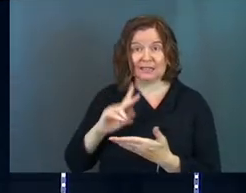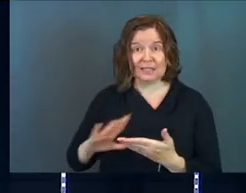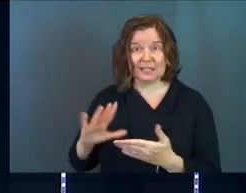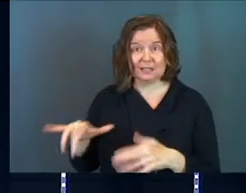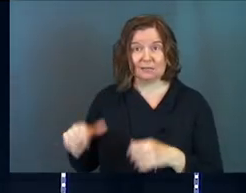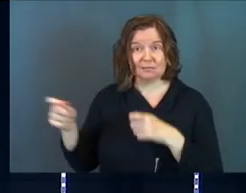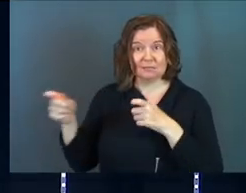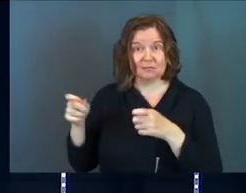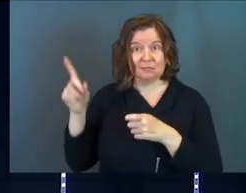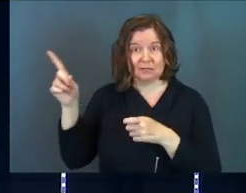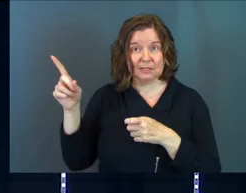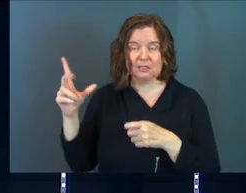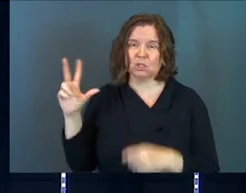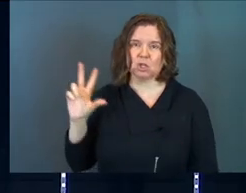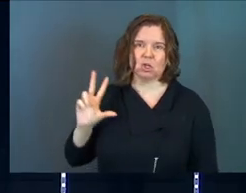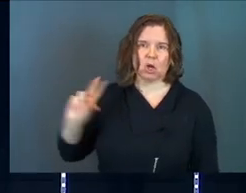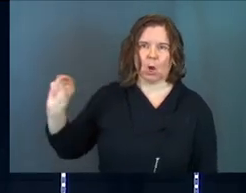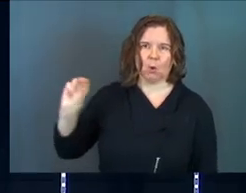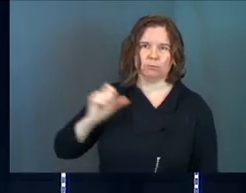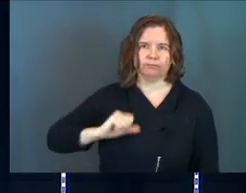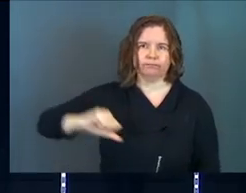kingship is no.